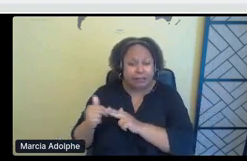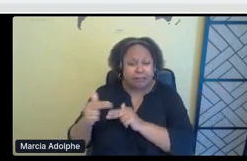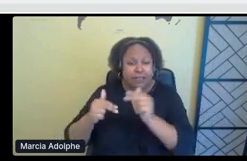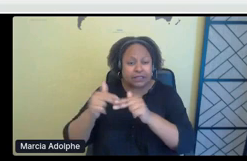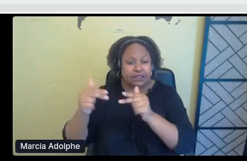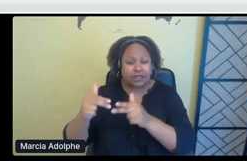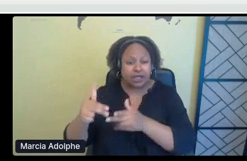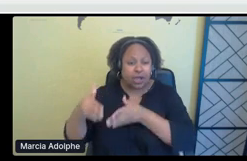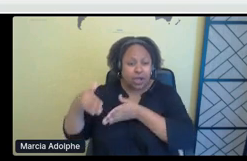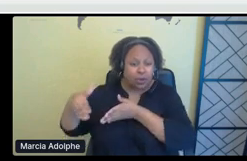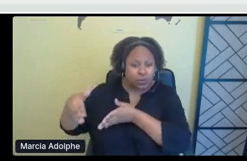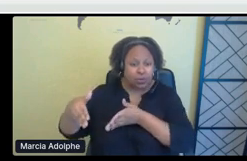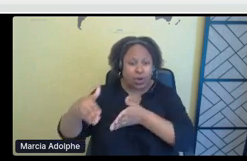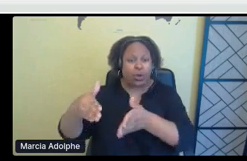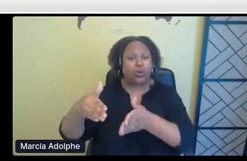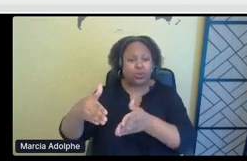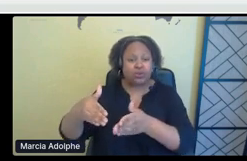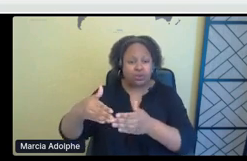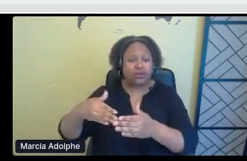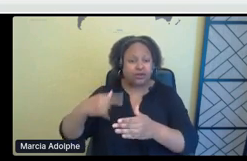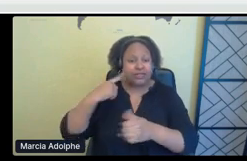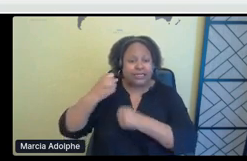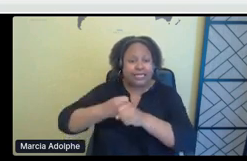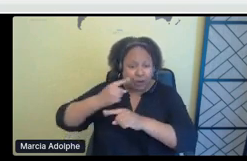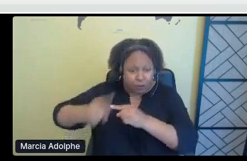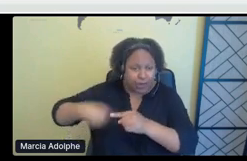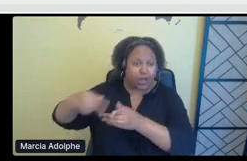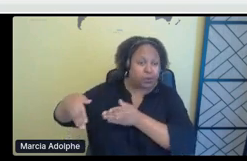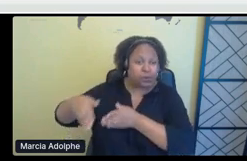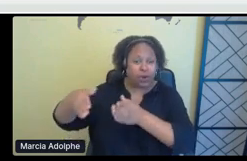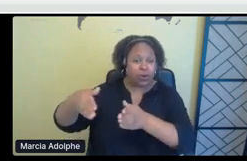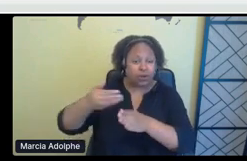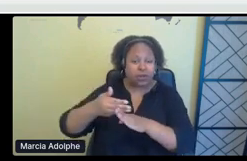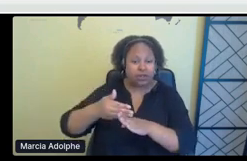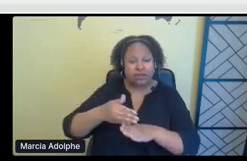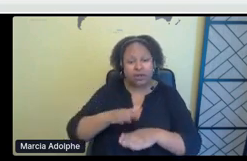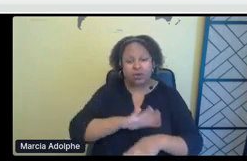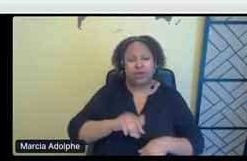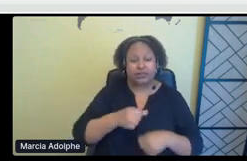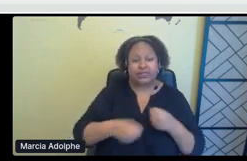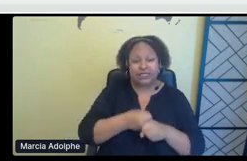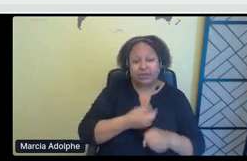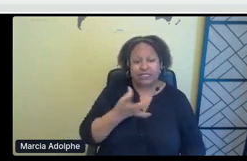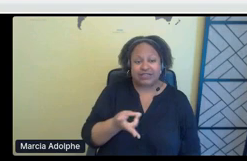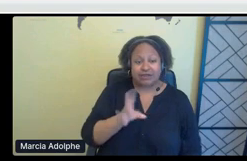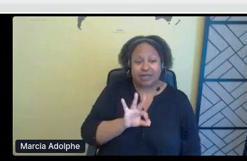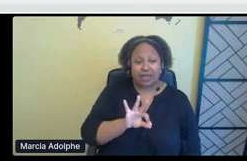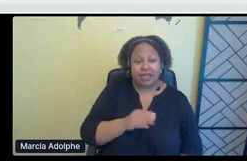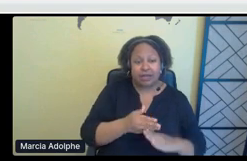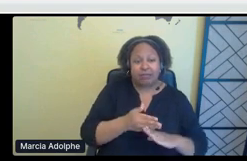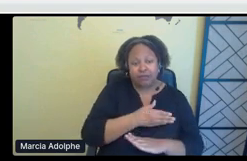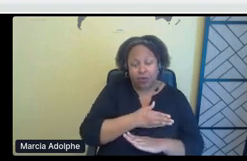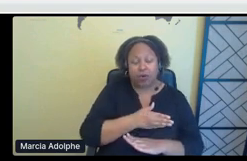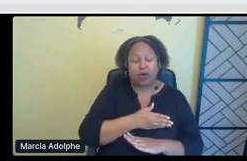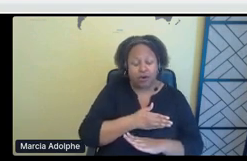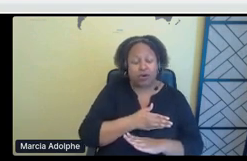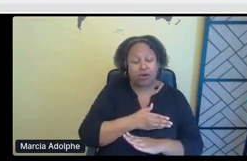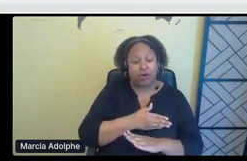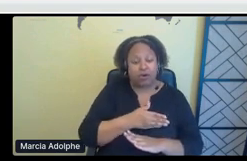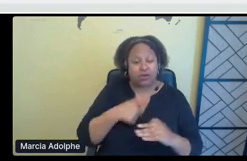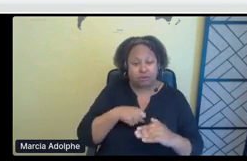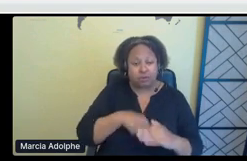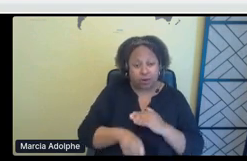around 79 before I was born. And by 88, um, there was already blockades in our home